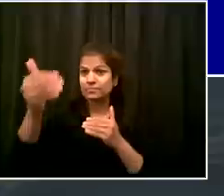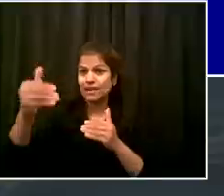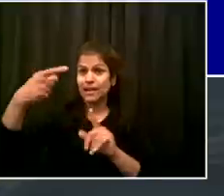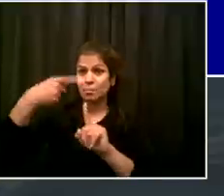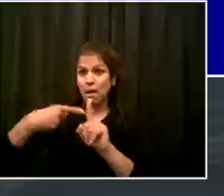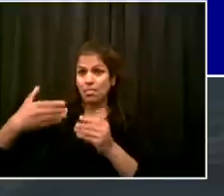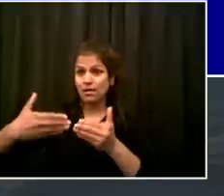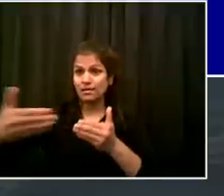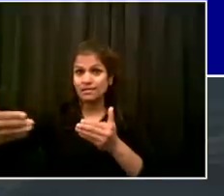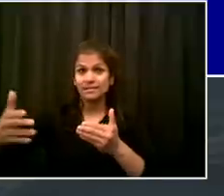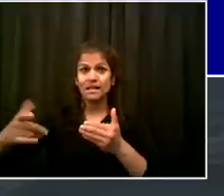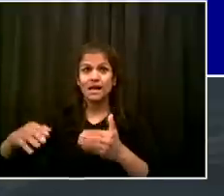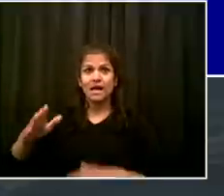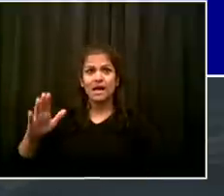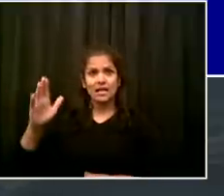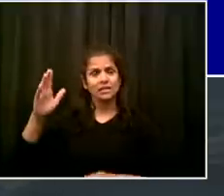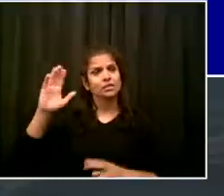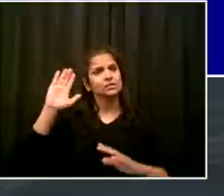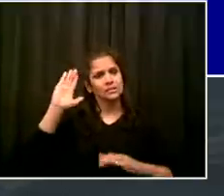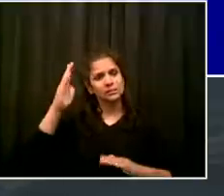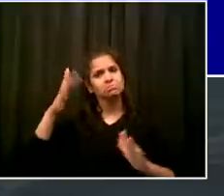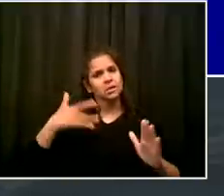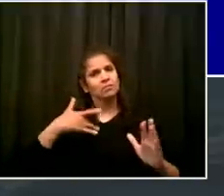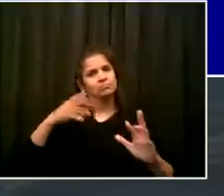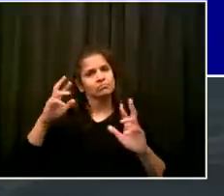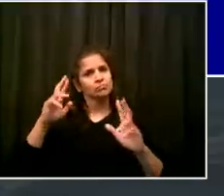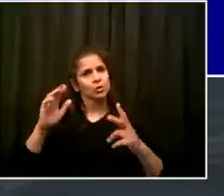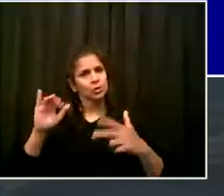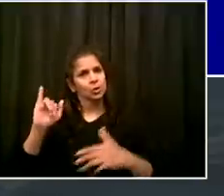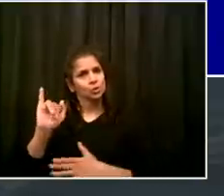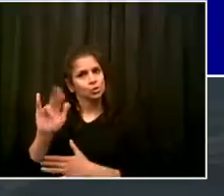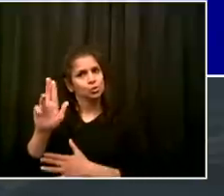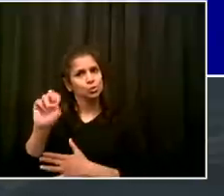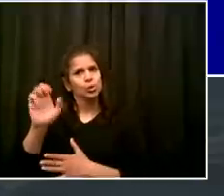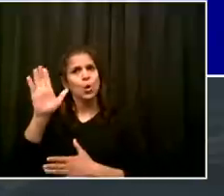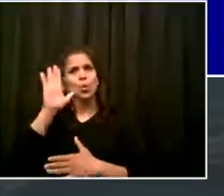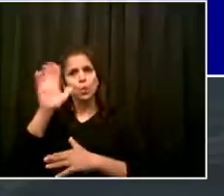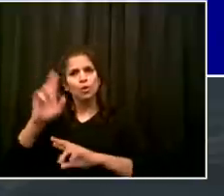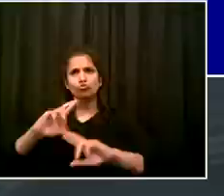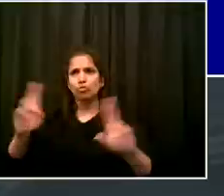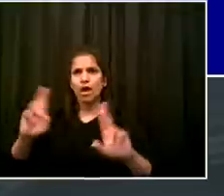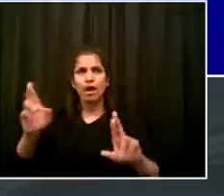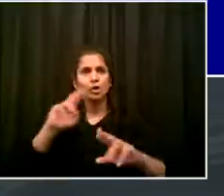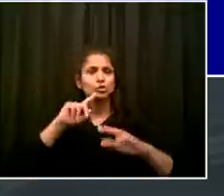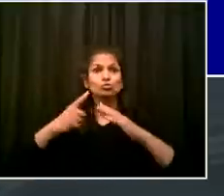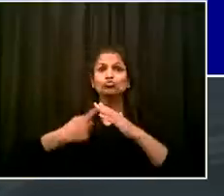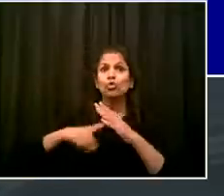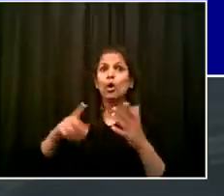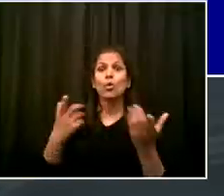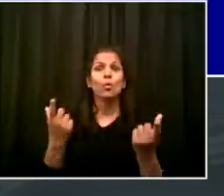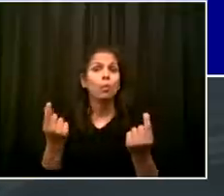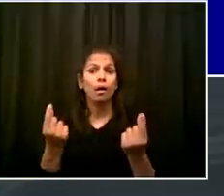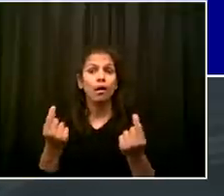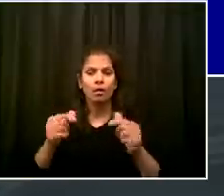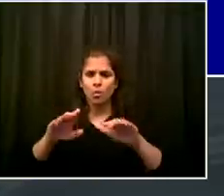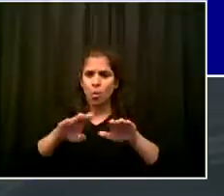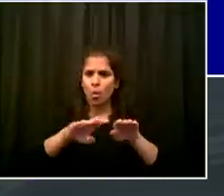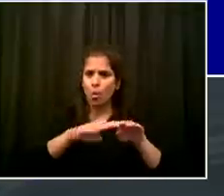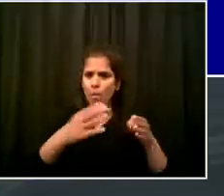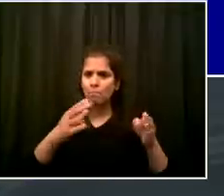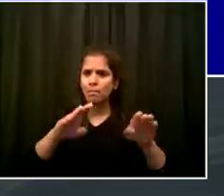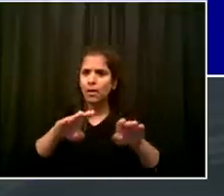indicators, the state indicators, we are seeing very clear progress. We have to sustain the progress. We all want to get there, so we all have to be a part of it.